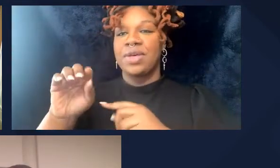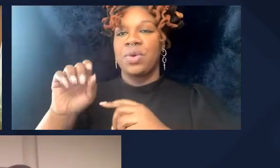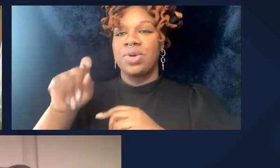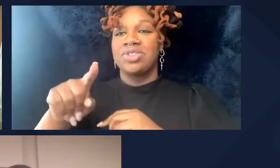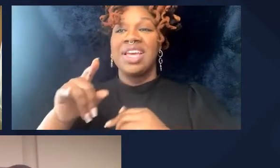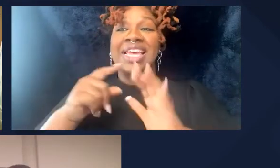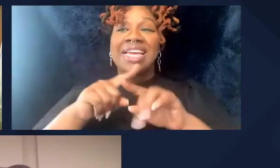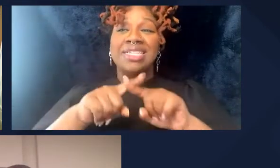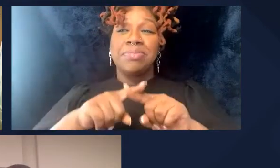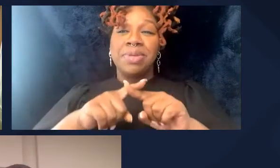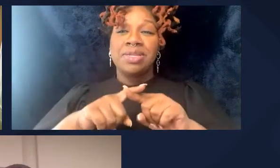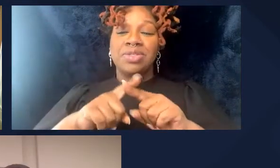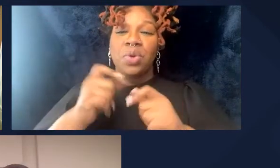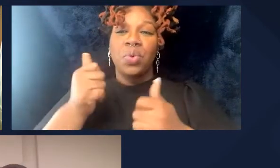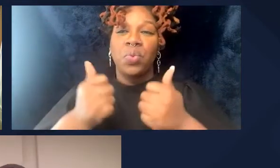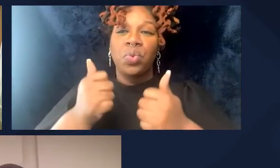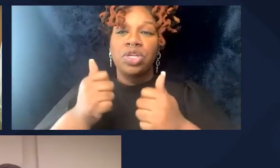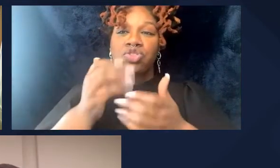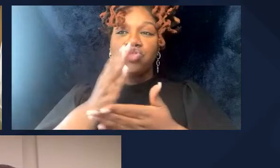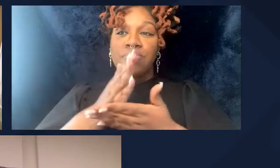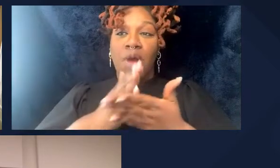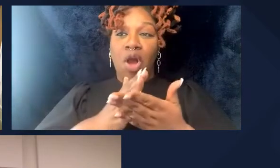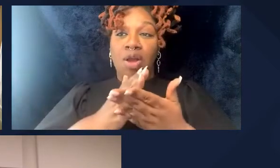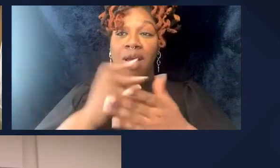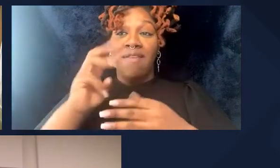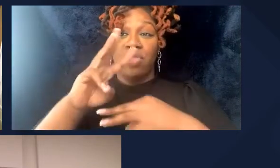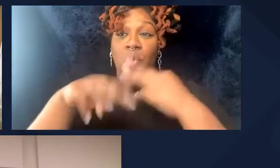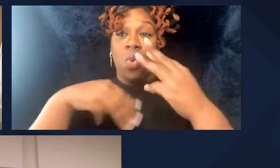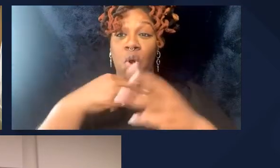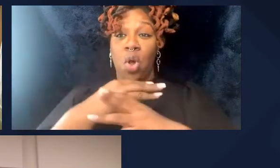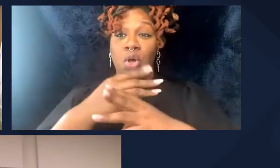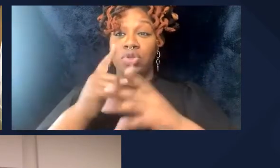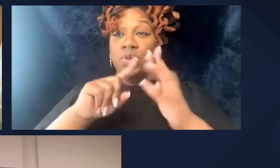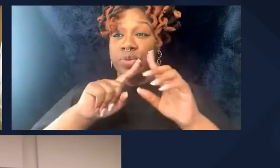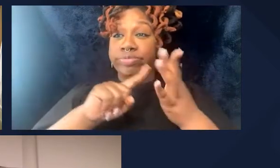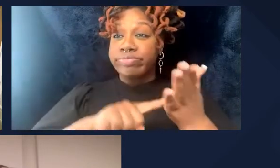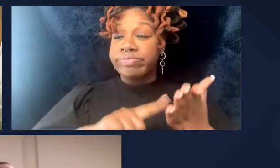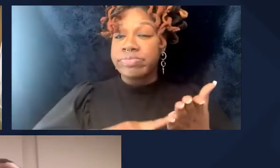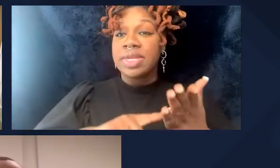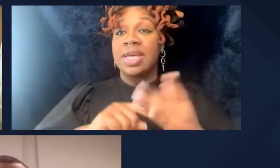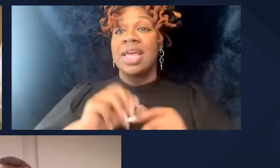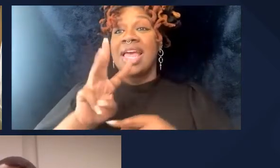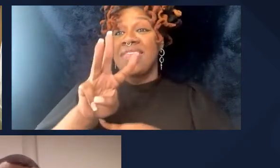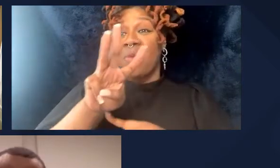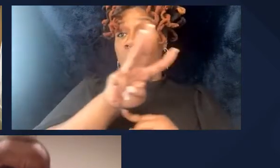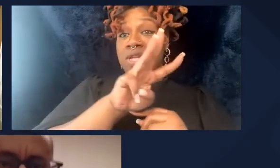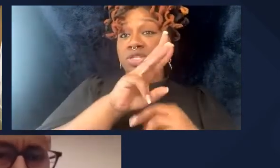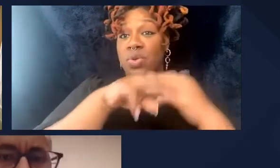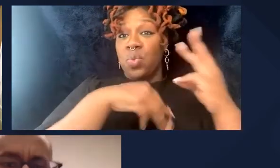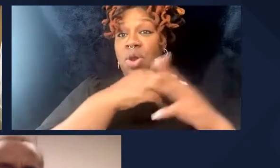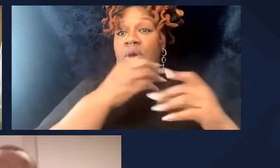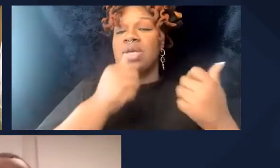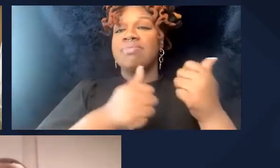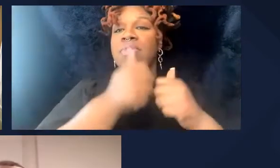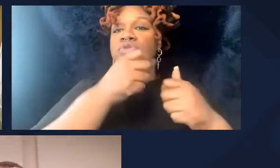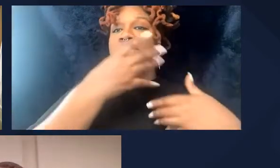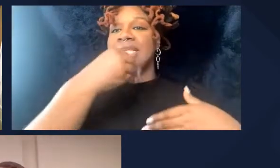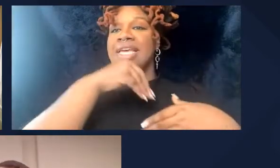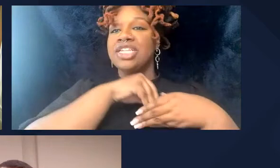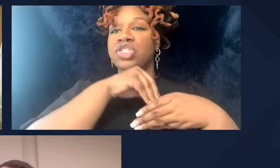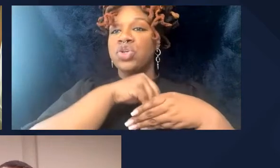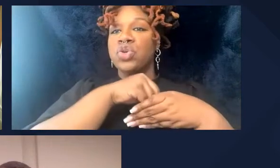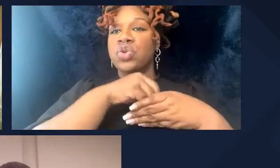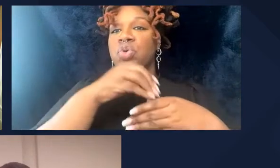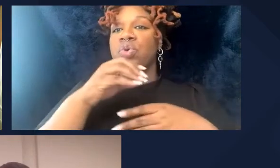So in the Western world, it's mostly ethanol and non-alcoholic